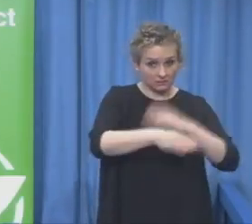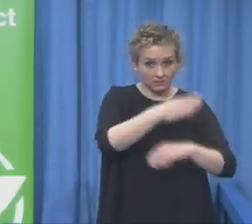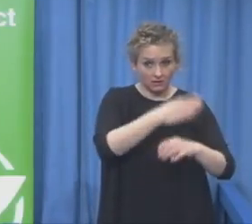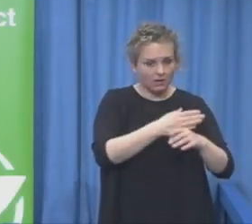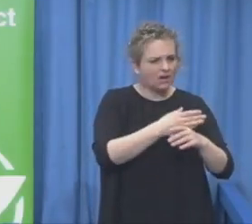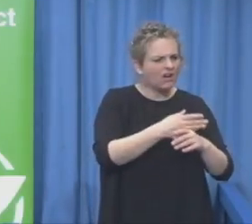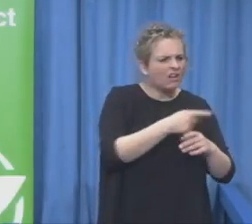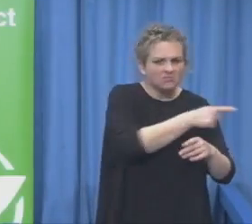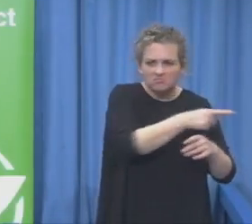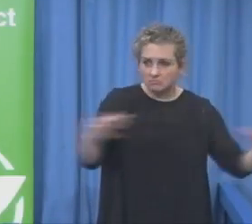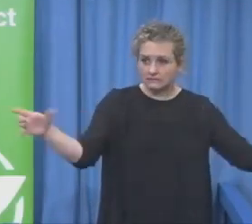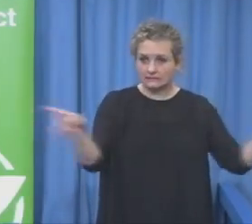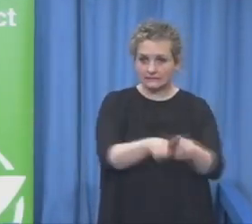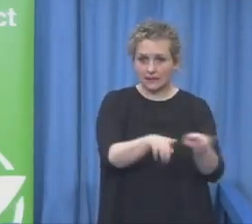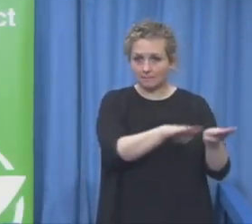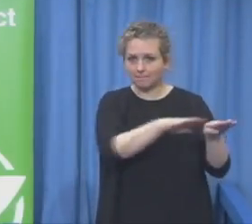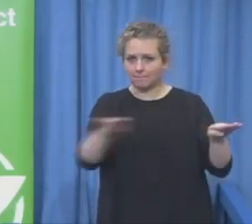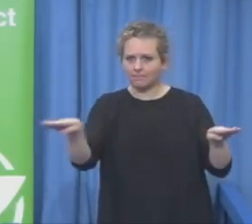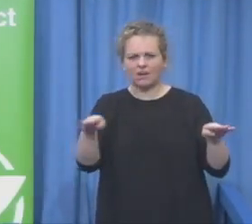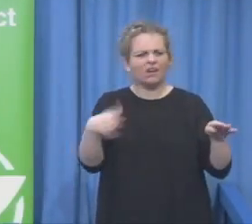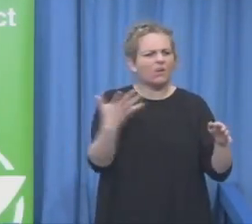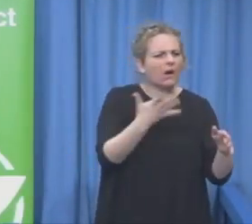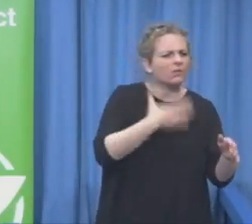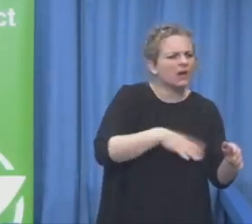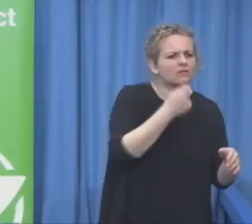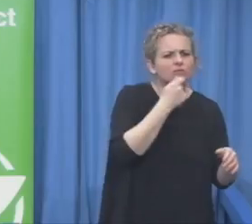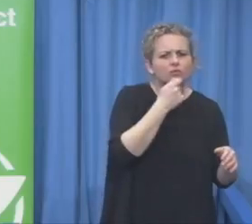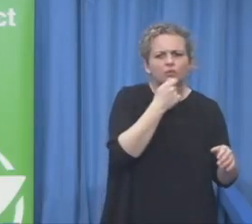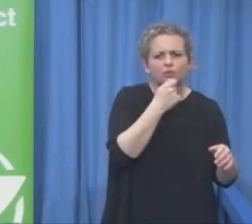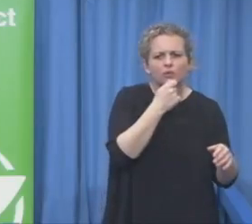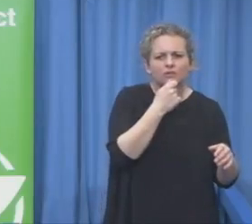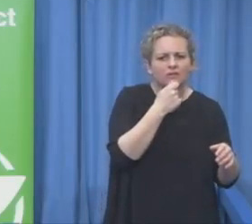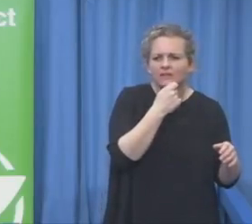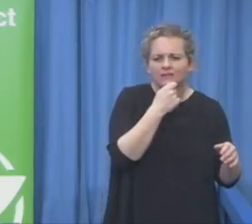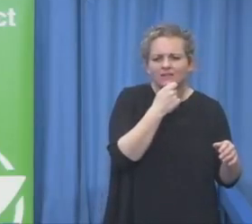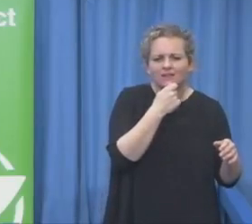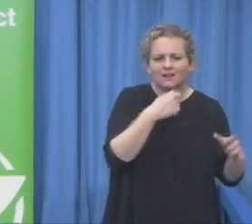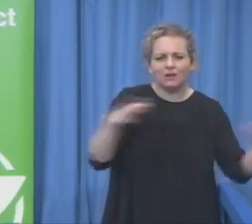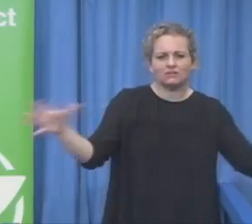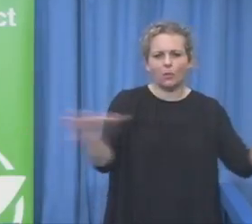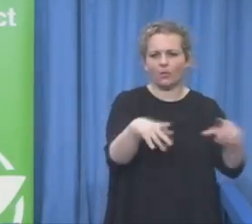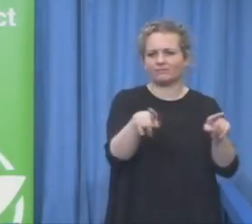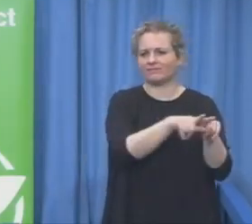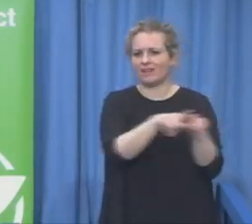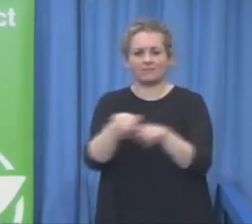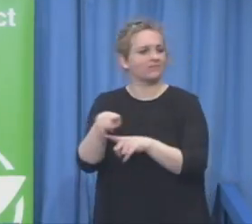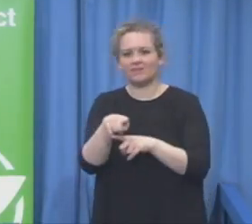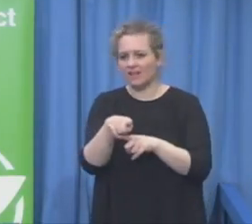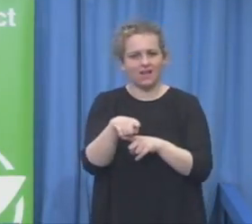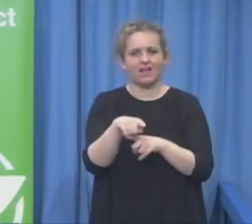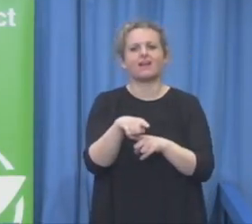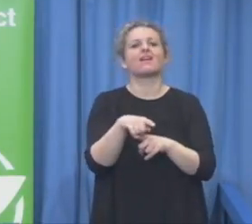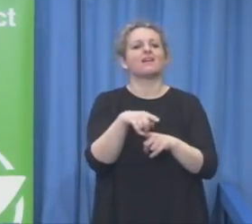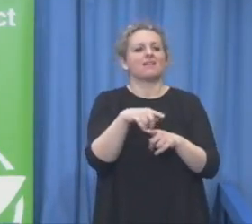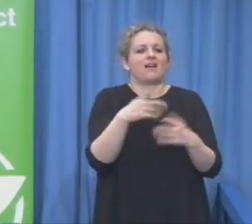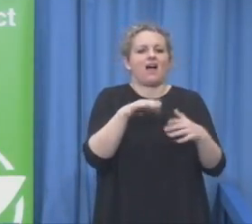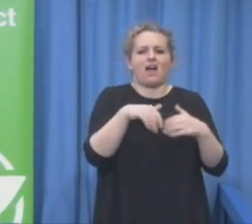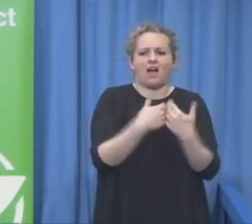which requires exactly that performance which fits to the competences of the person.